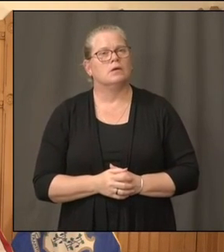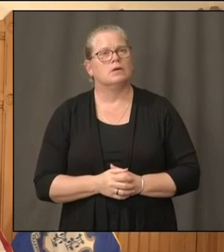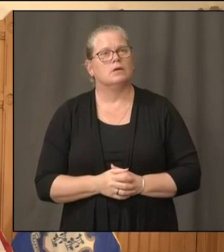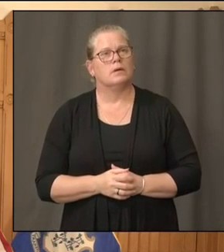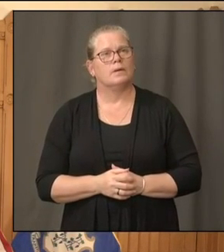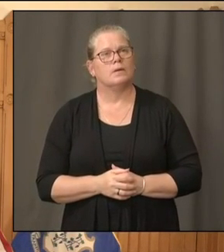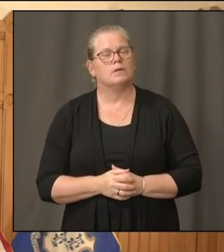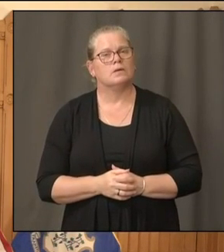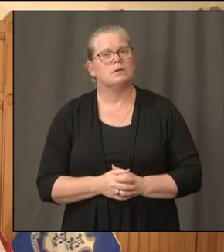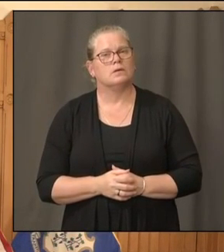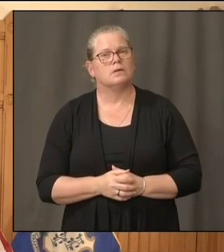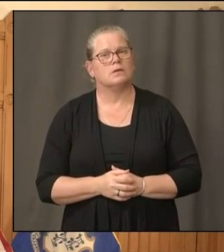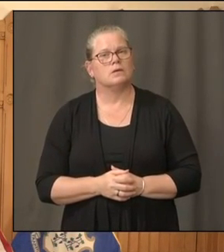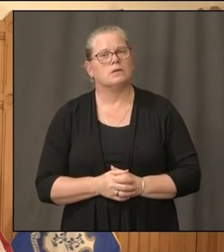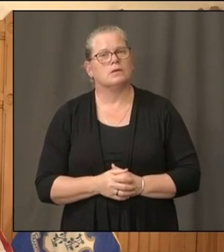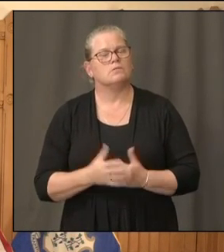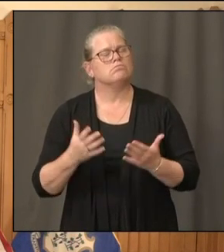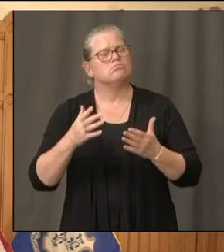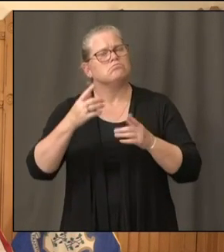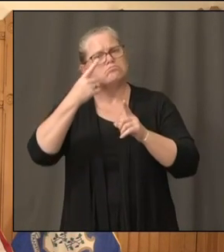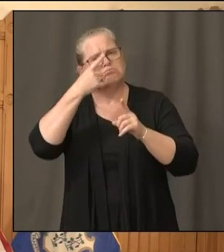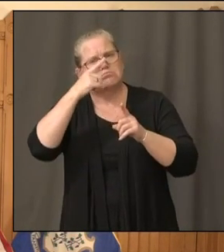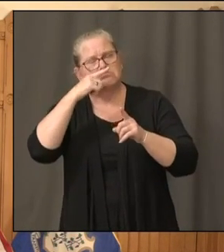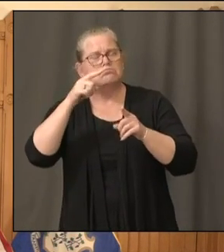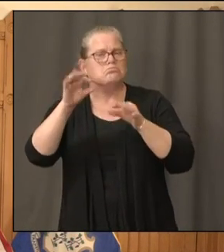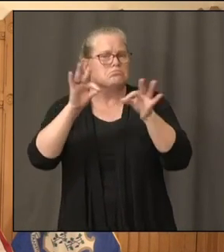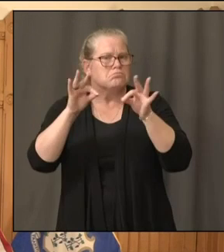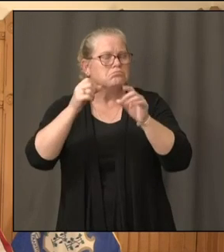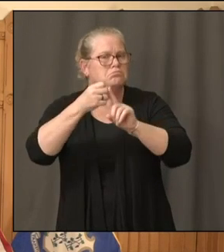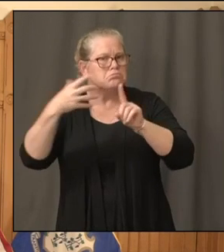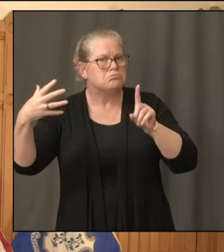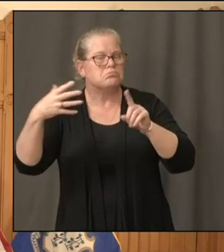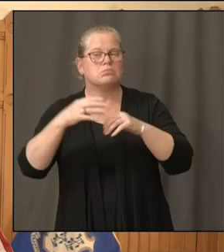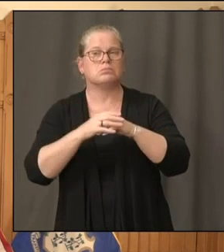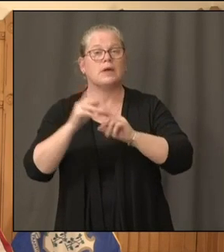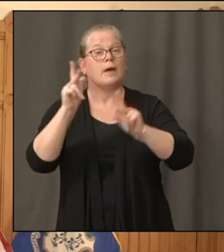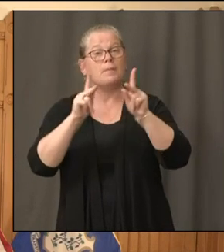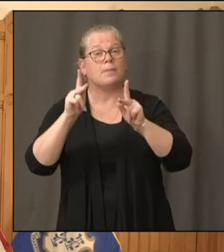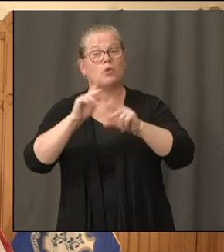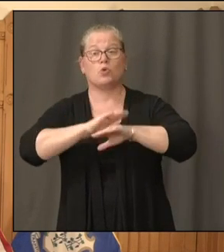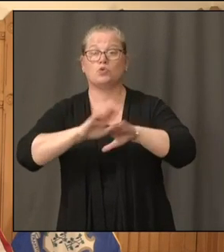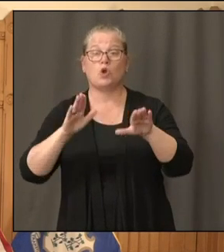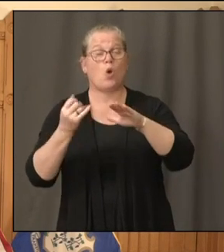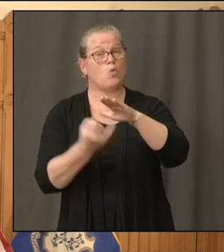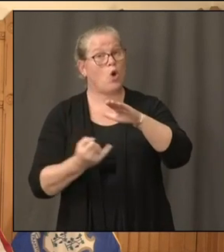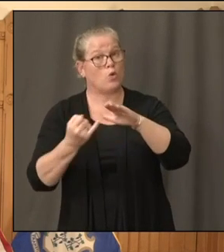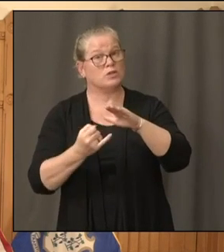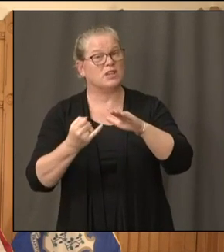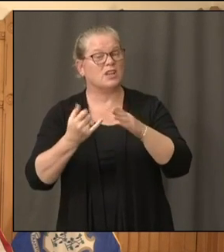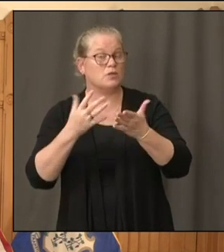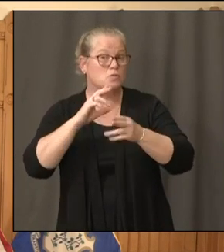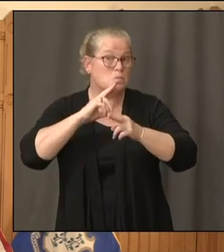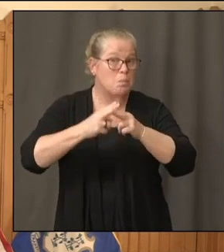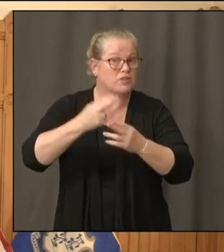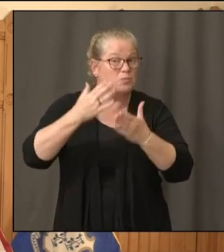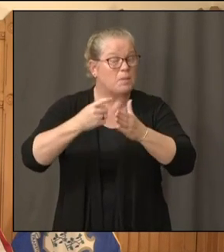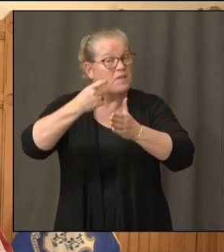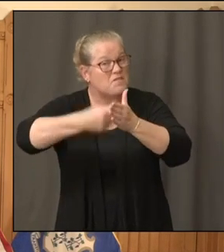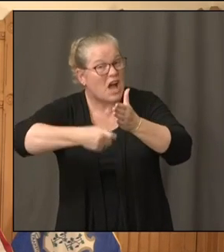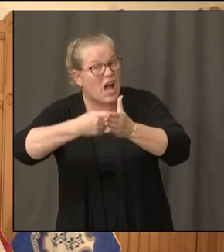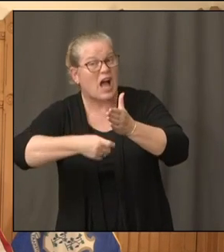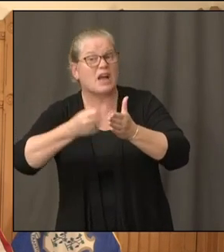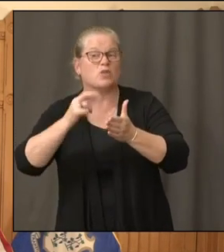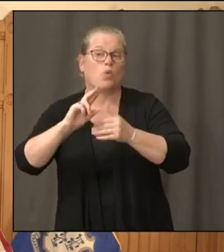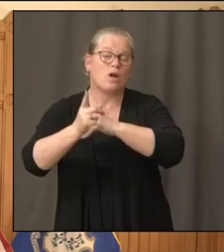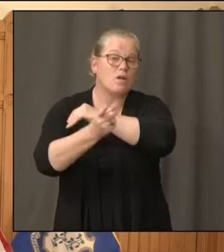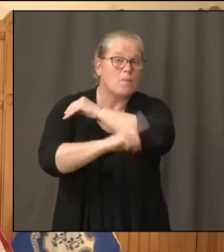whether to impose fines or some other kind of punishment on people who don't quarantine? You kind of hinted that maybe you were thinking about that.